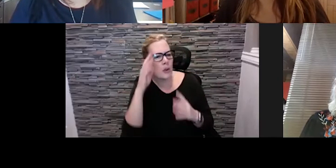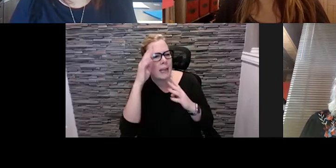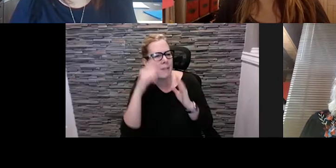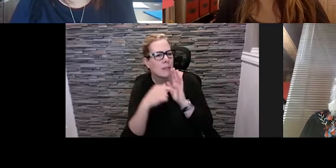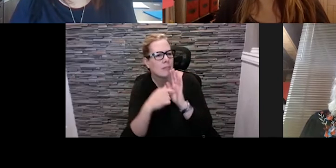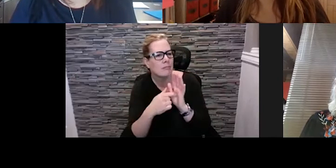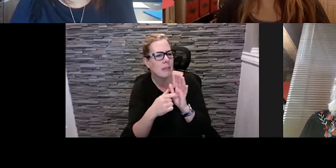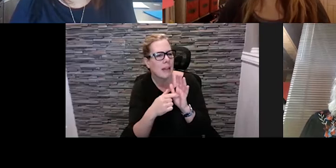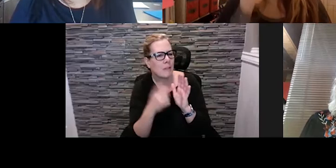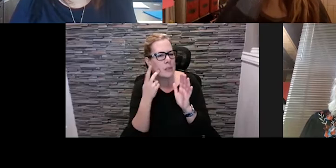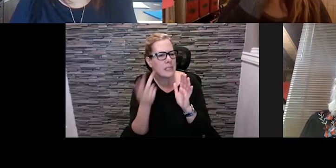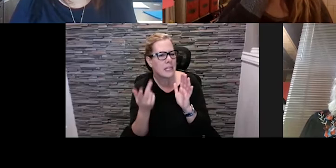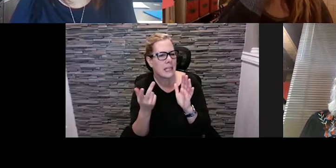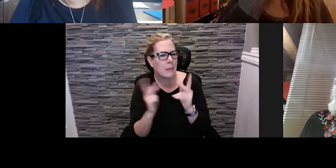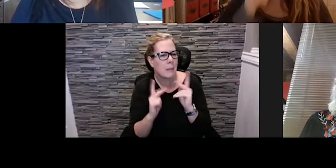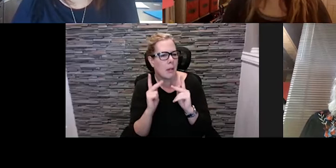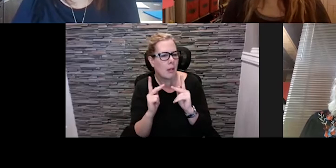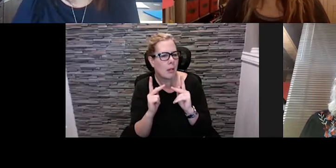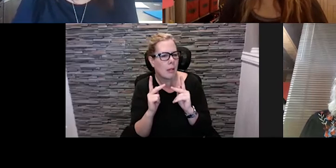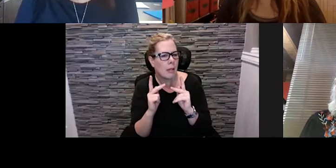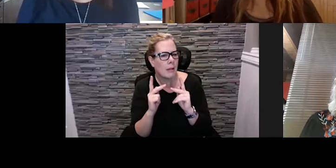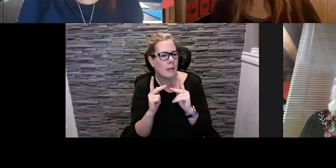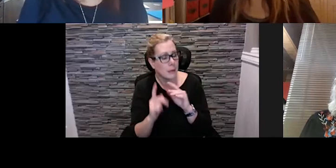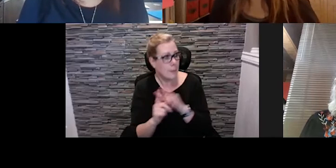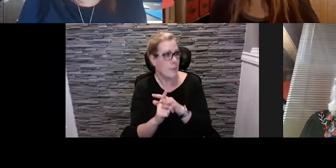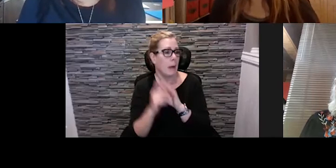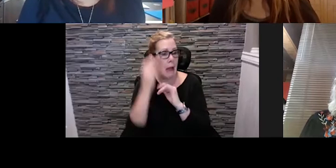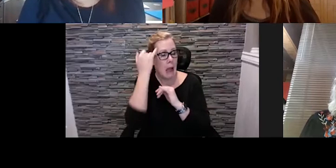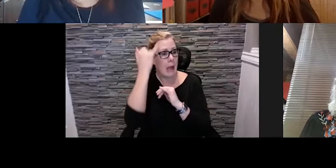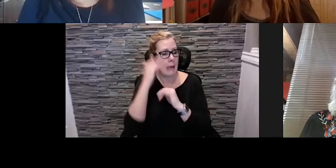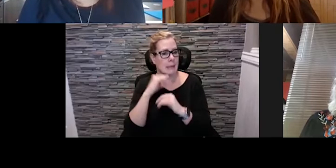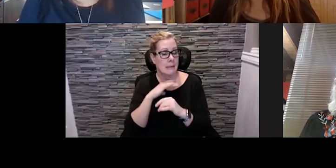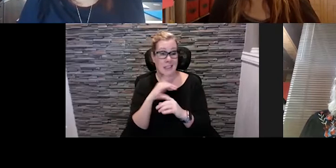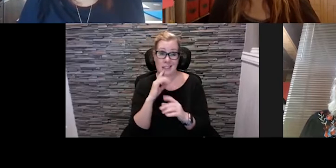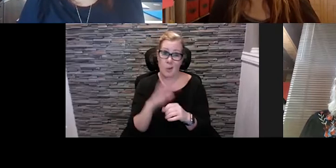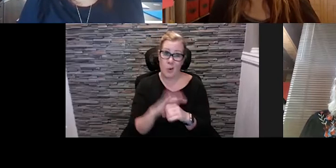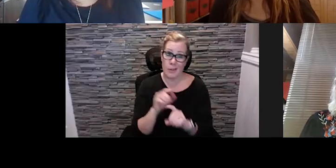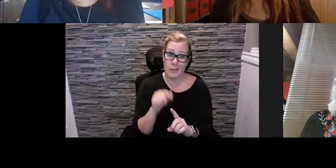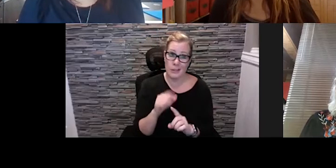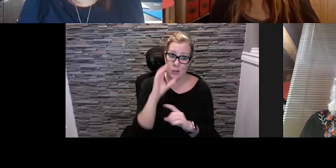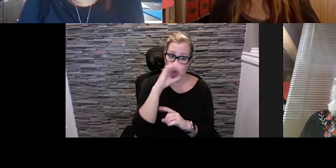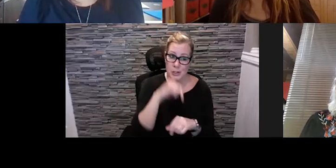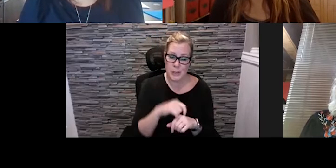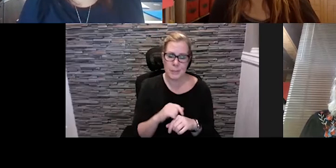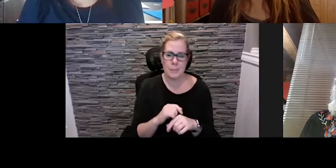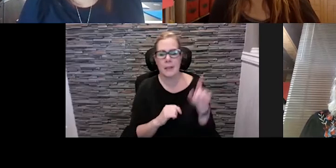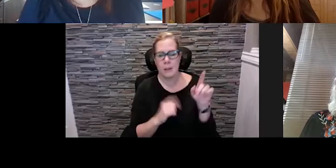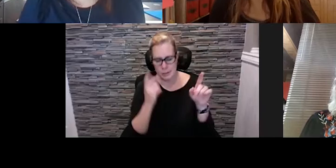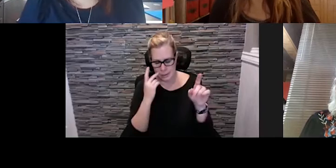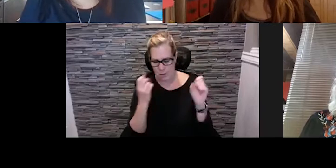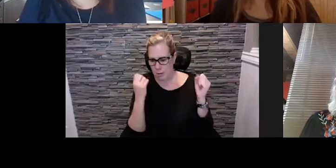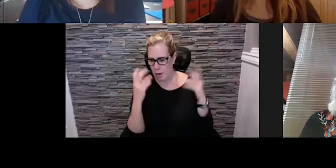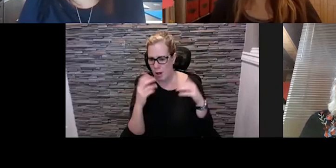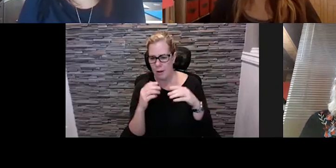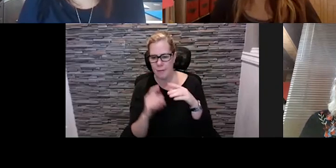calgarians come up with in this strange time so you have seen a ton of pop-up markets and night markets kind of happen